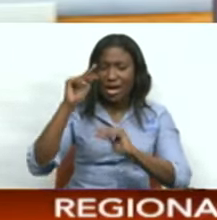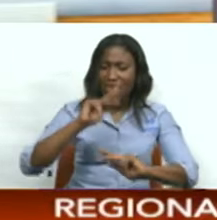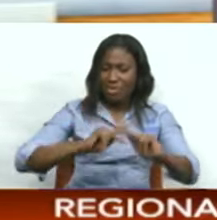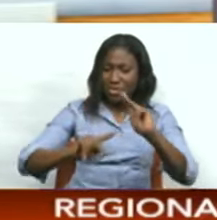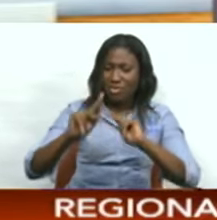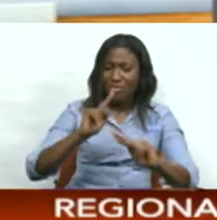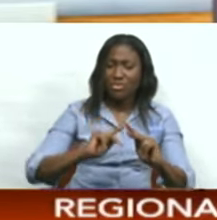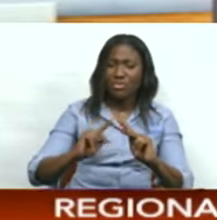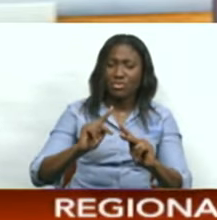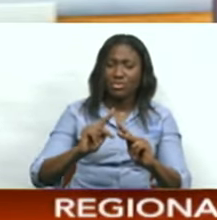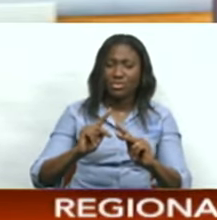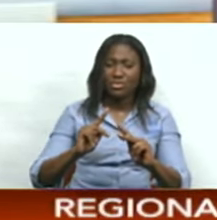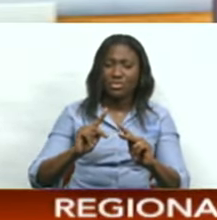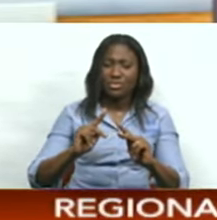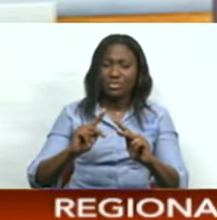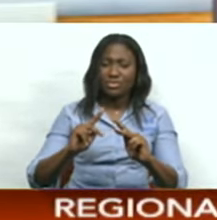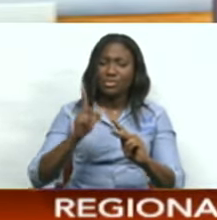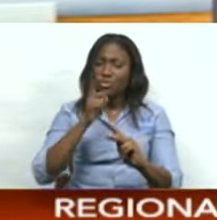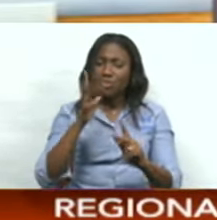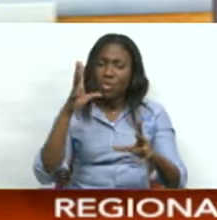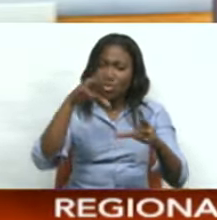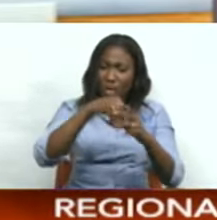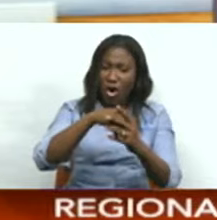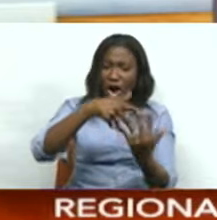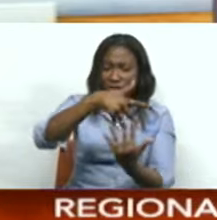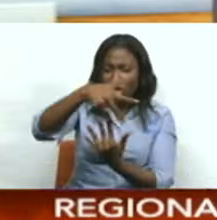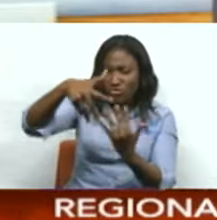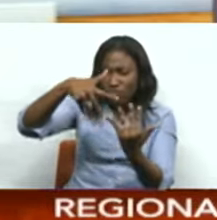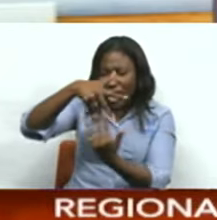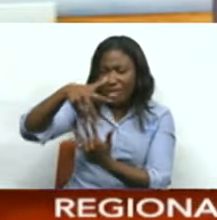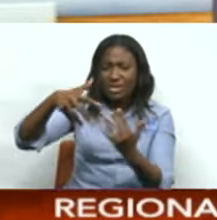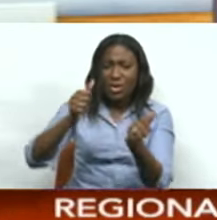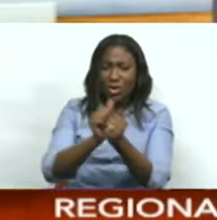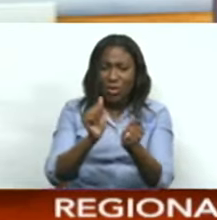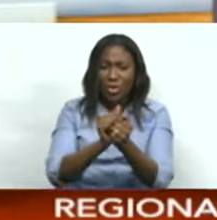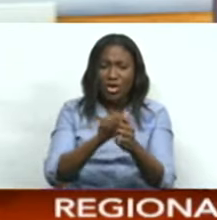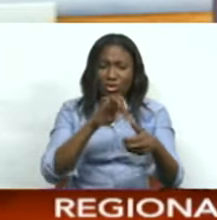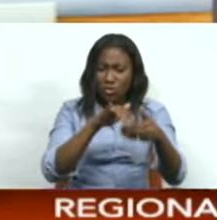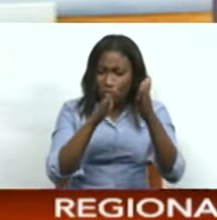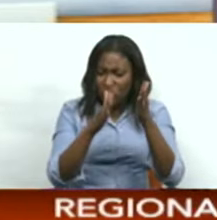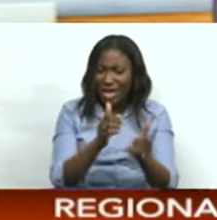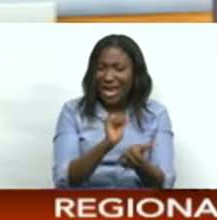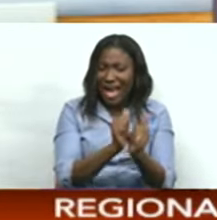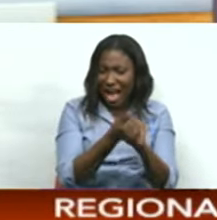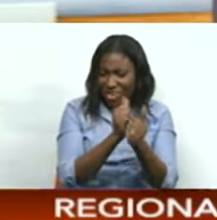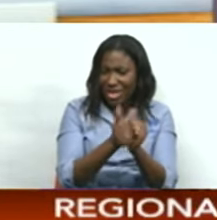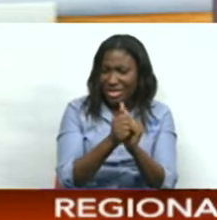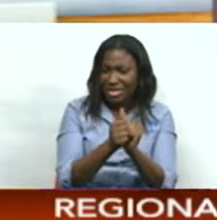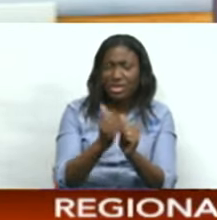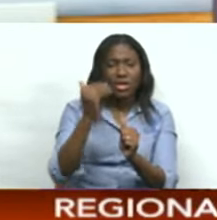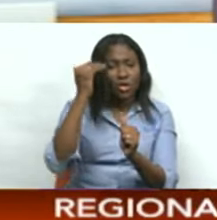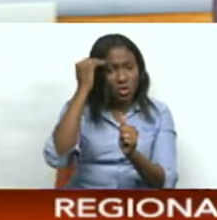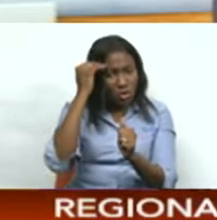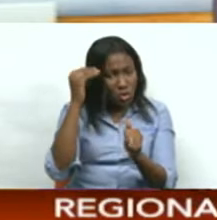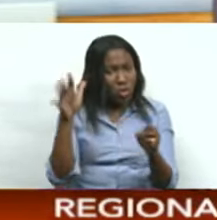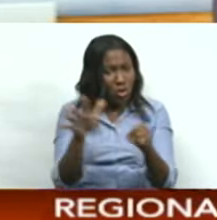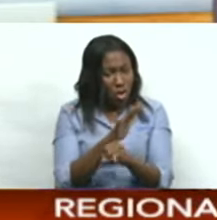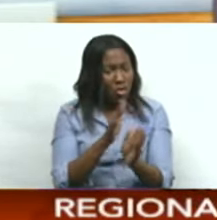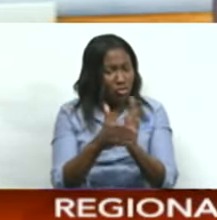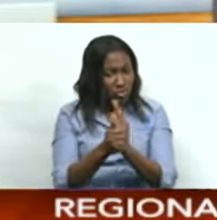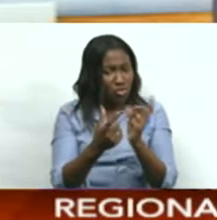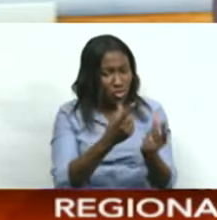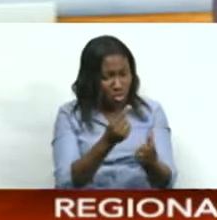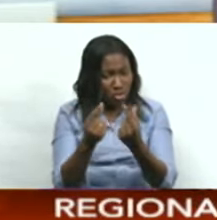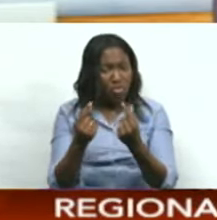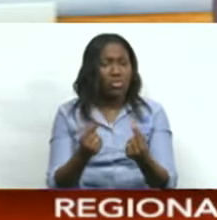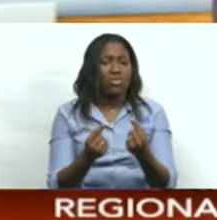in and being involved when interacting with these student-athletes, at least some level of checks and balances will be put